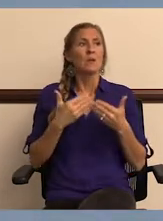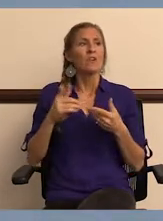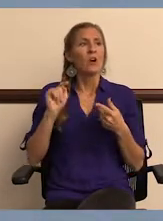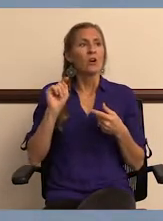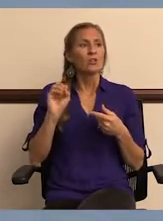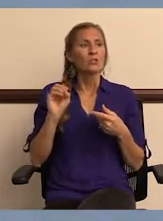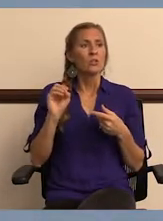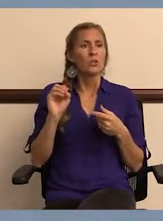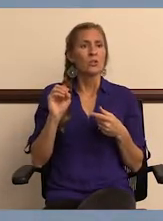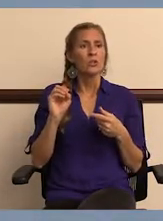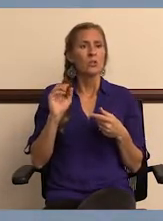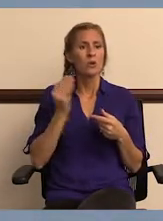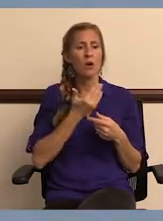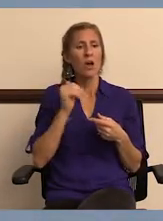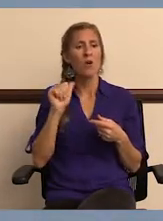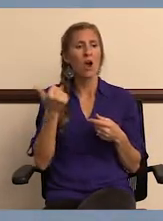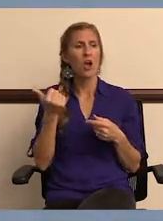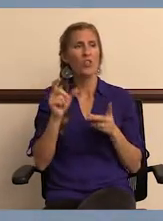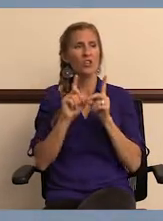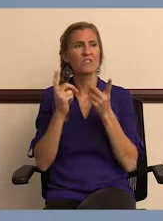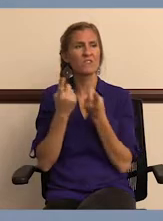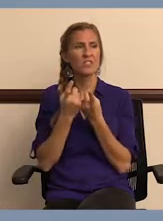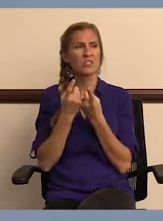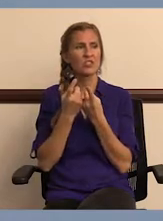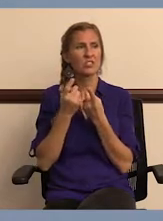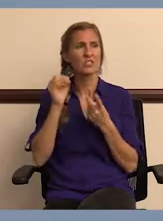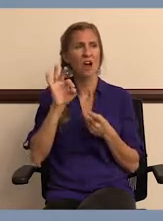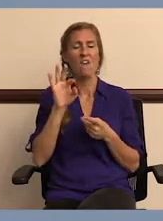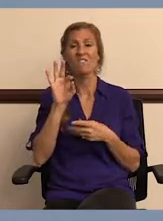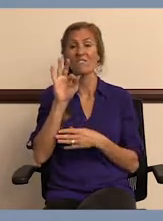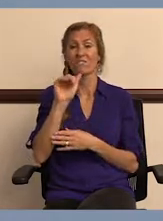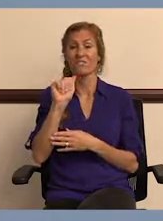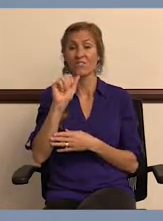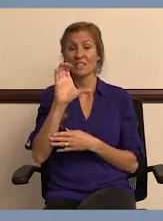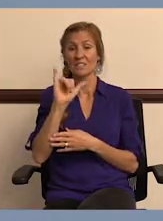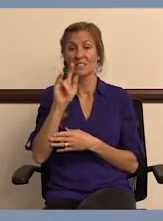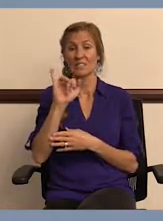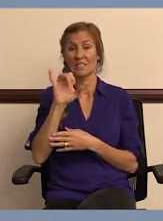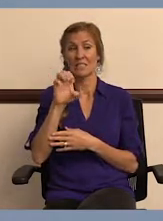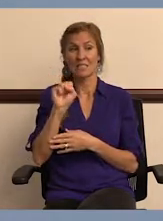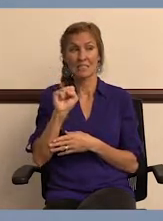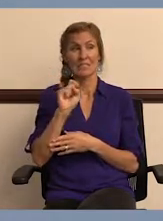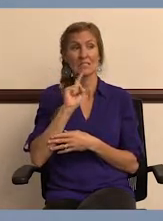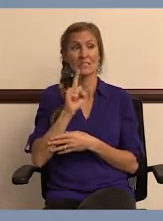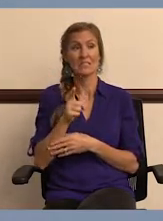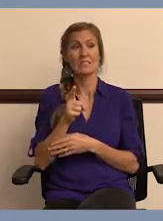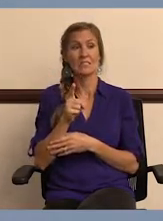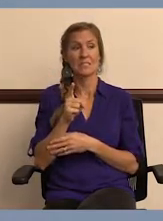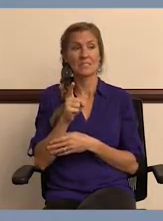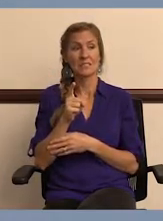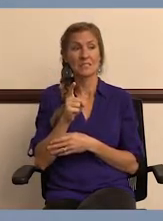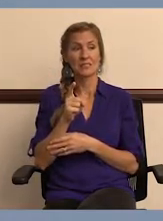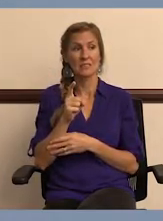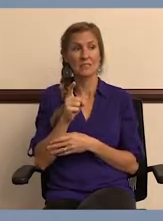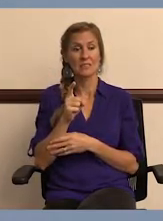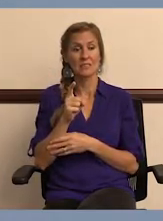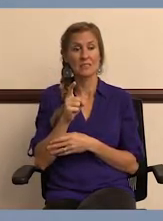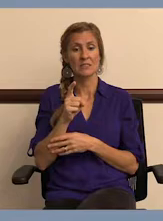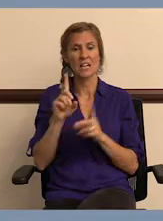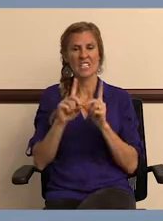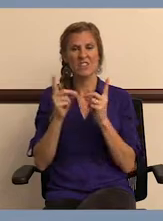All right, so moving on to one of our other divisions, facilities is a